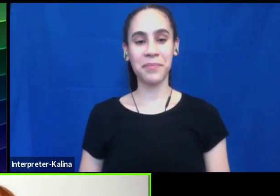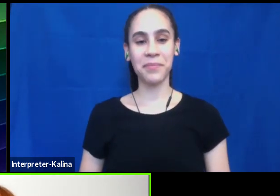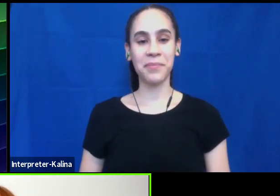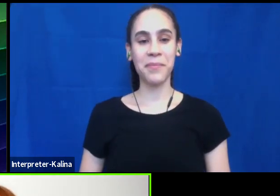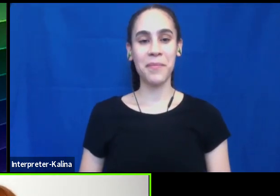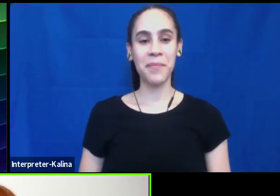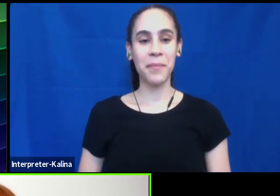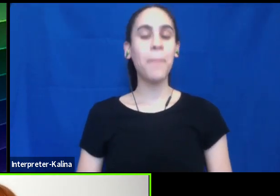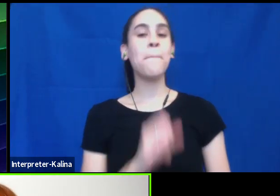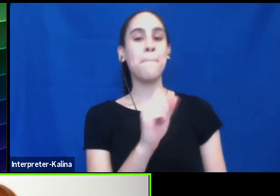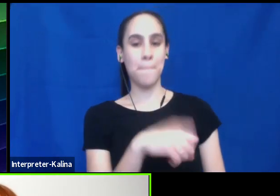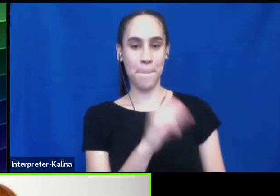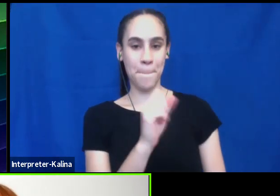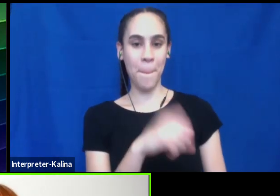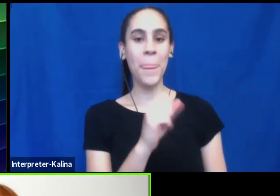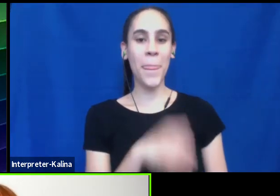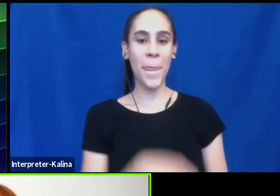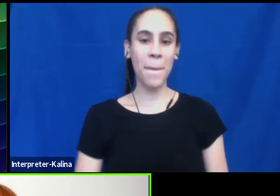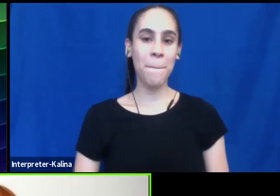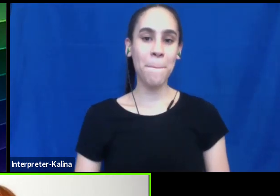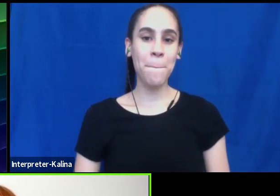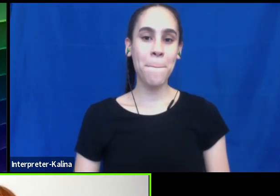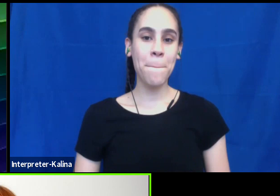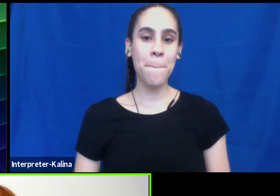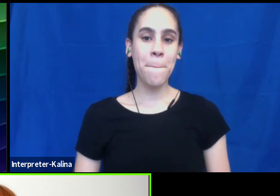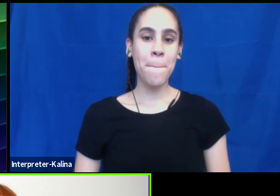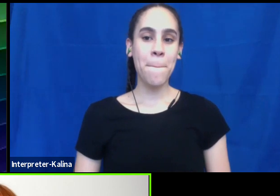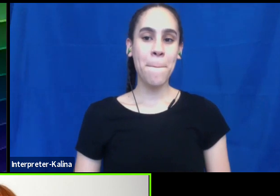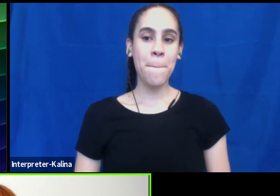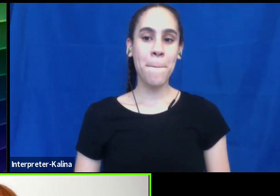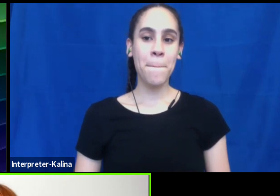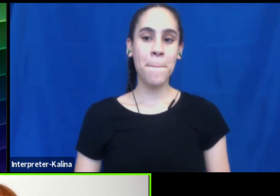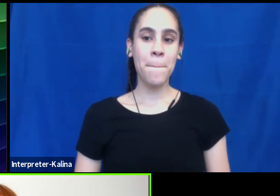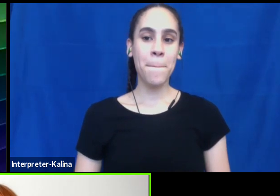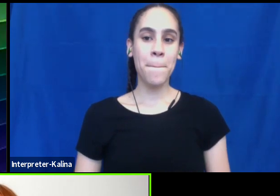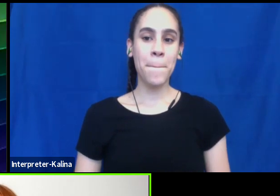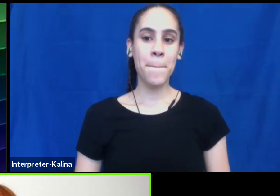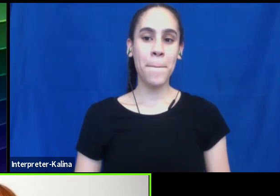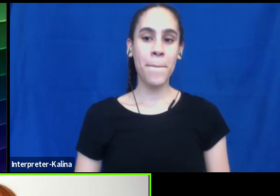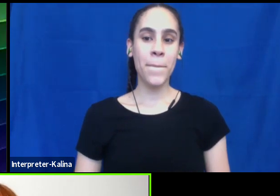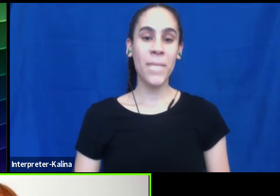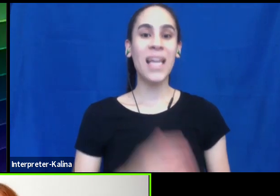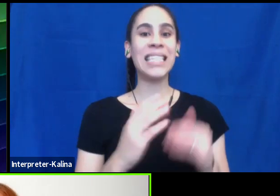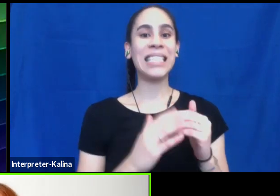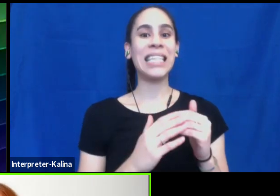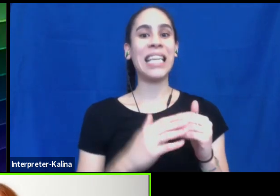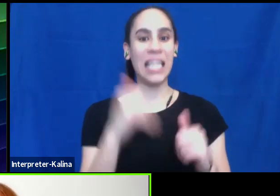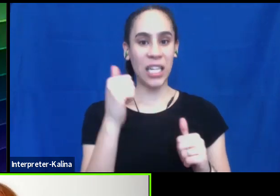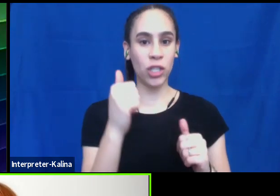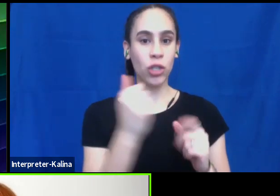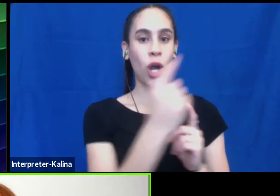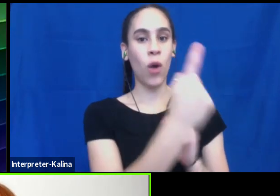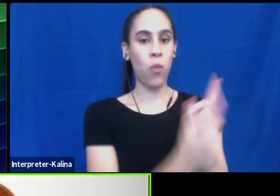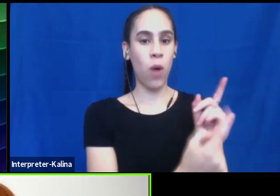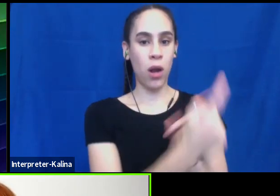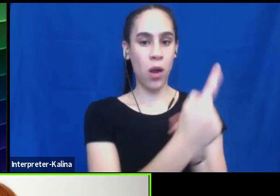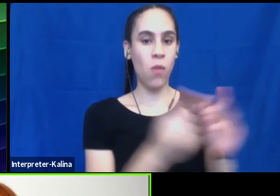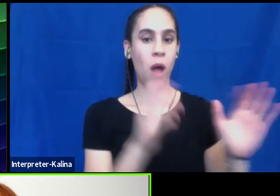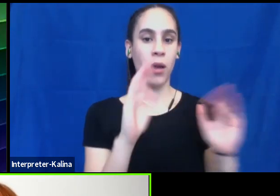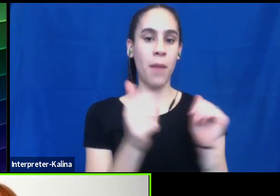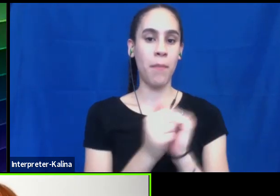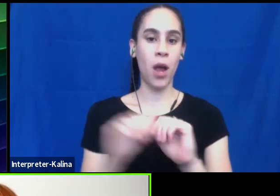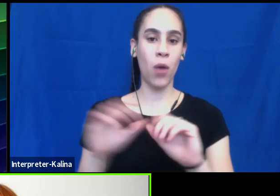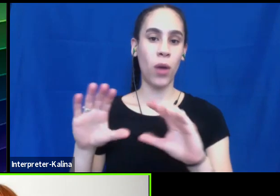I, yeah, I, I would just add that, you know, it's much, much easier to do in a one-on-one setting than in a group group setting. Um,